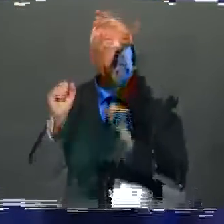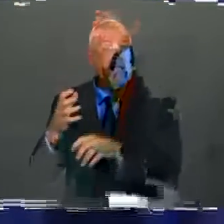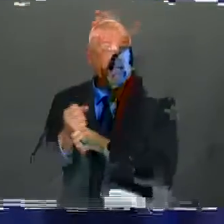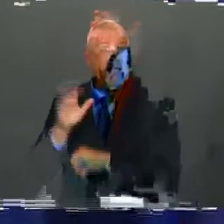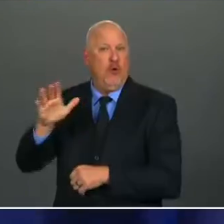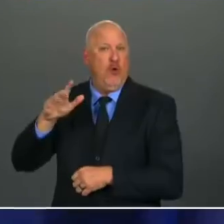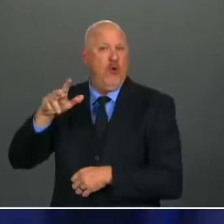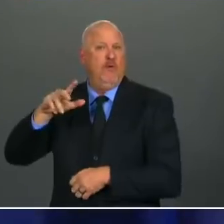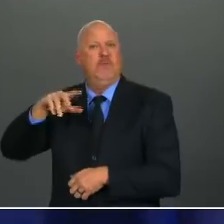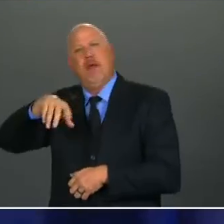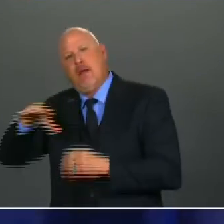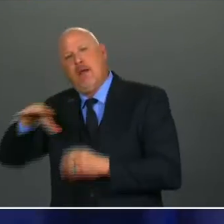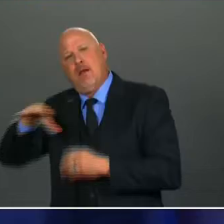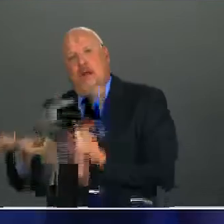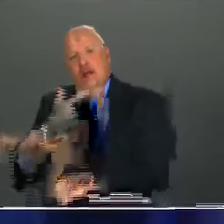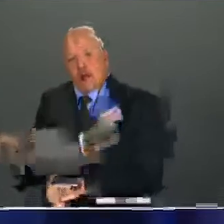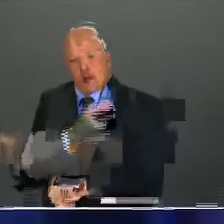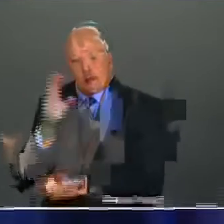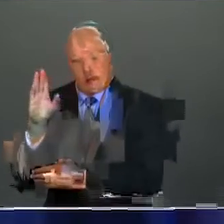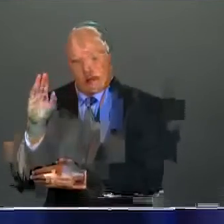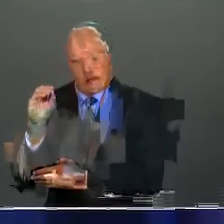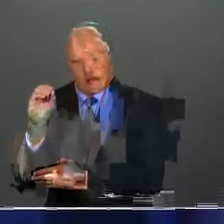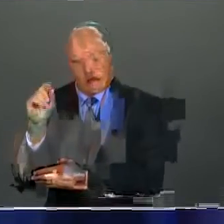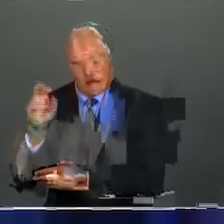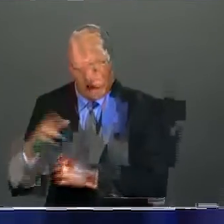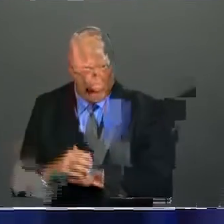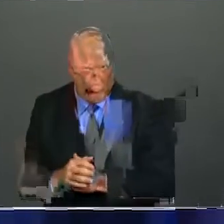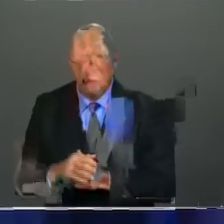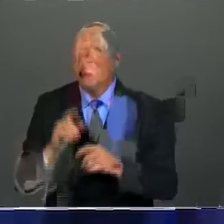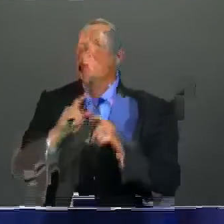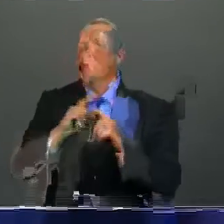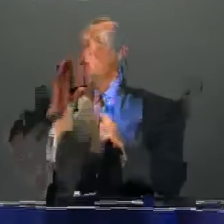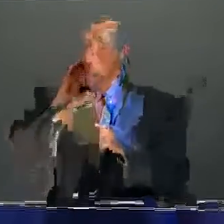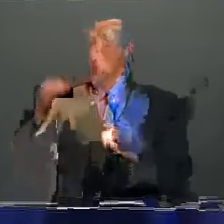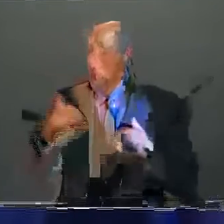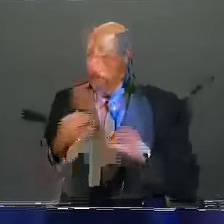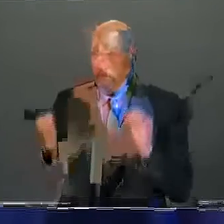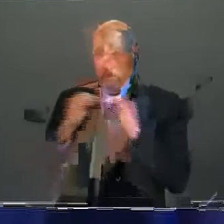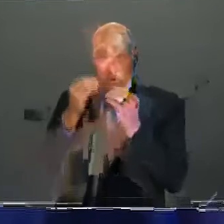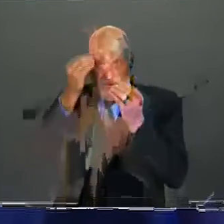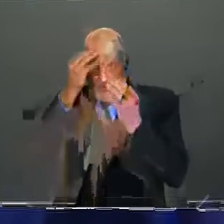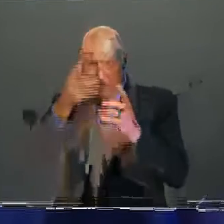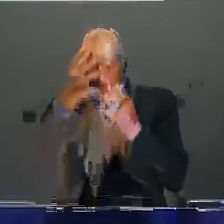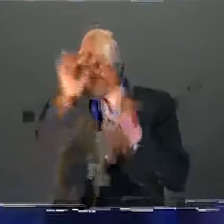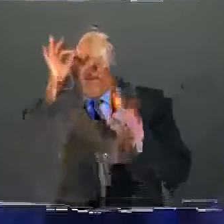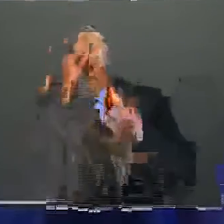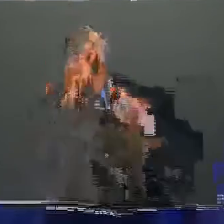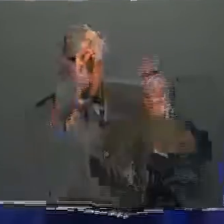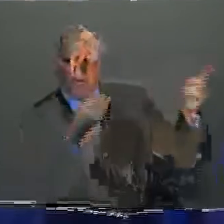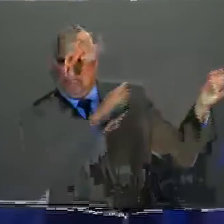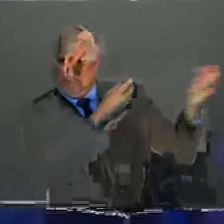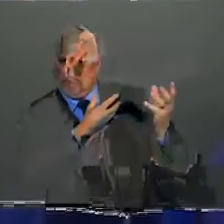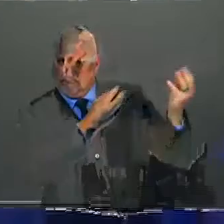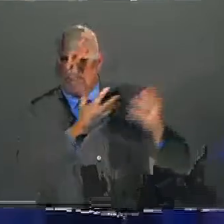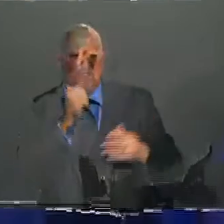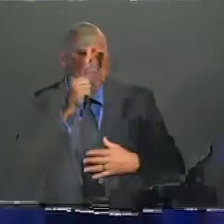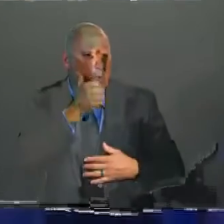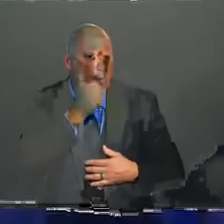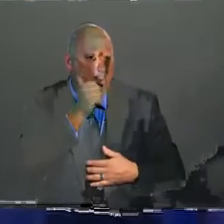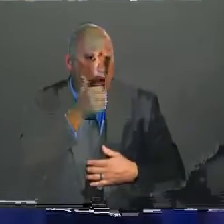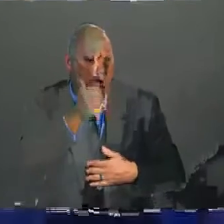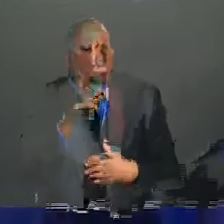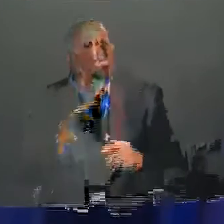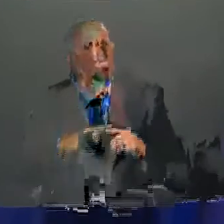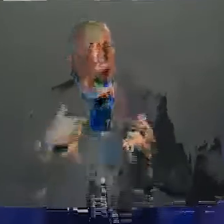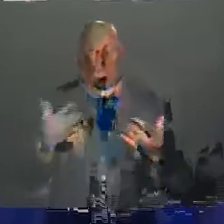– that won't change anything. But we are encouraging people to get their boosters. And we're